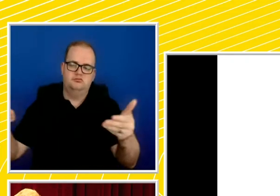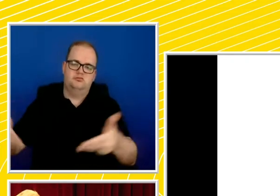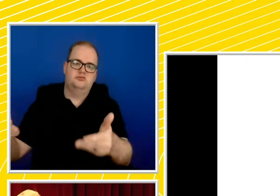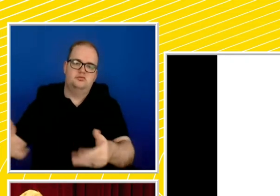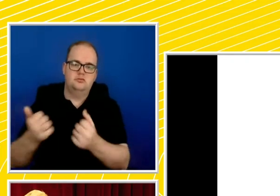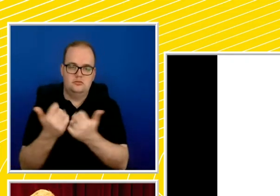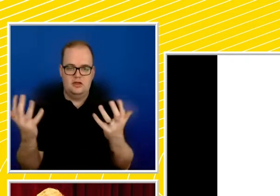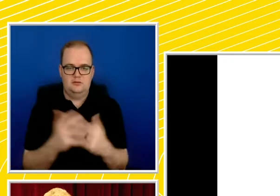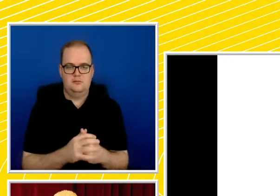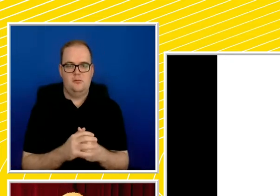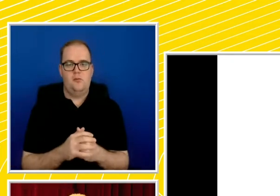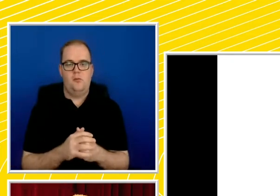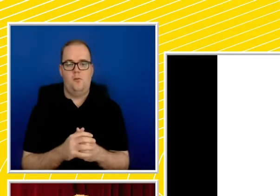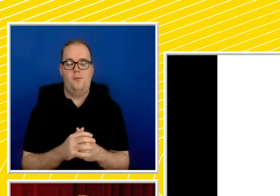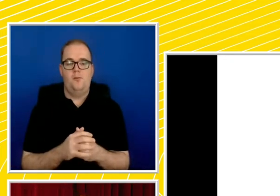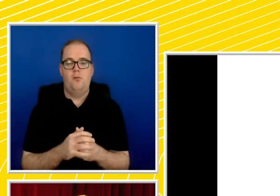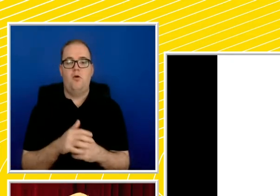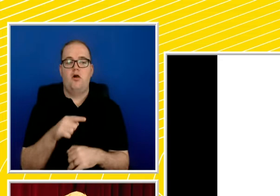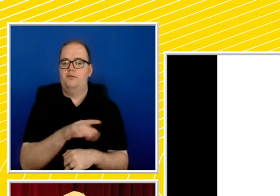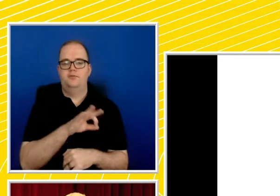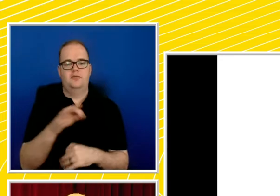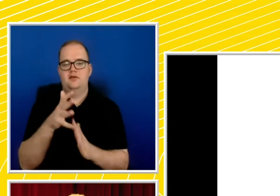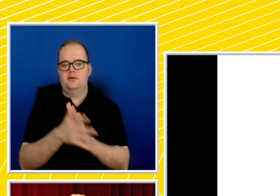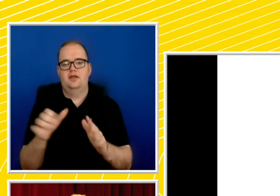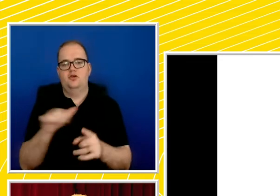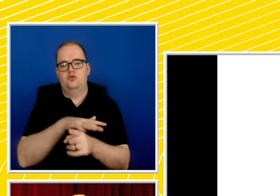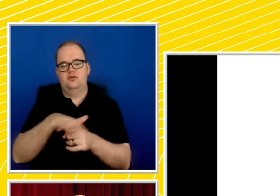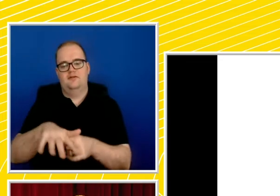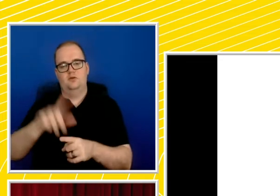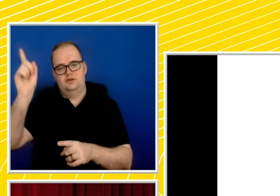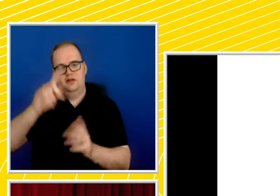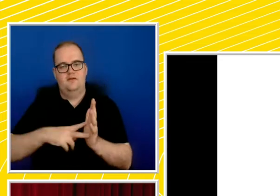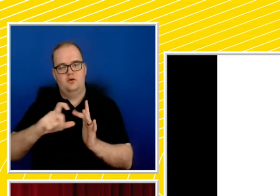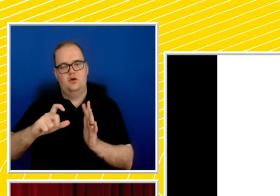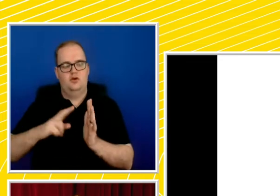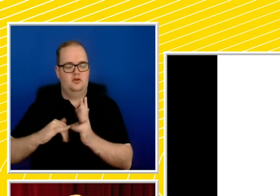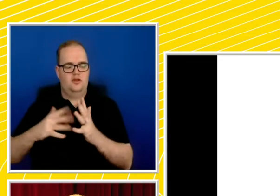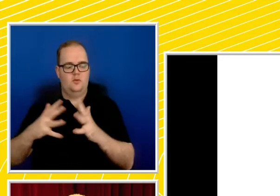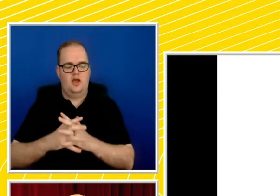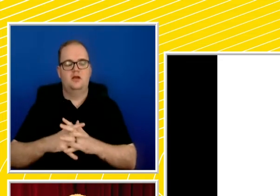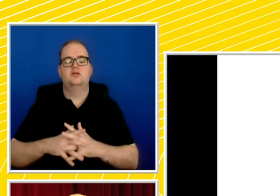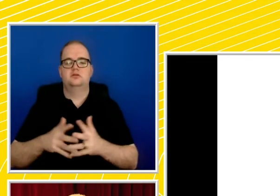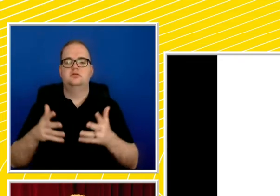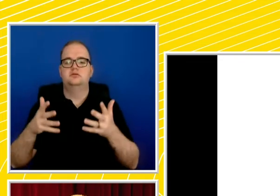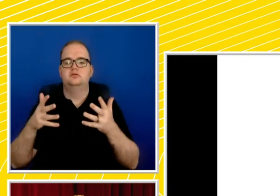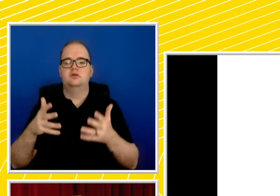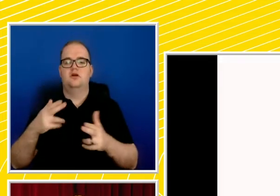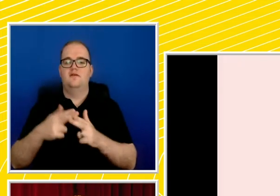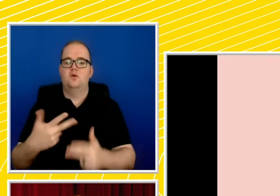historical precedent for assisted dying legislation in Victoria or New South Wales, but rather a manifestation of extreme